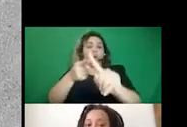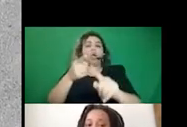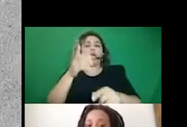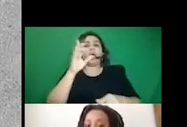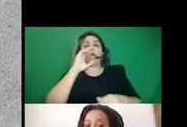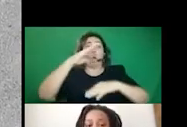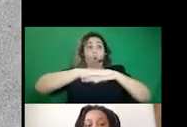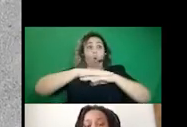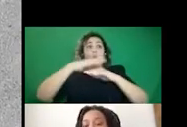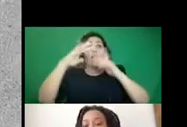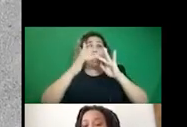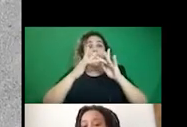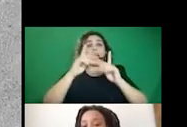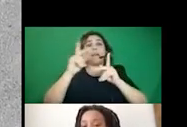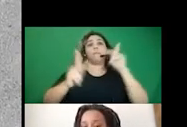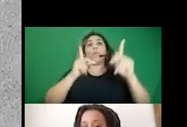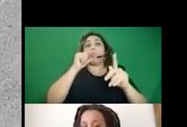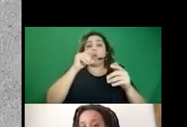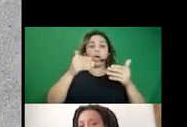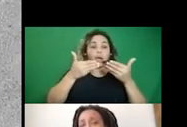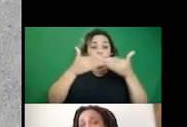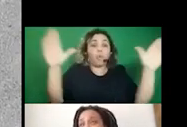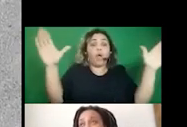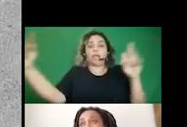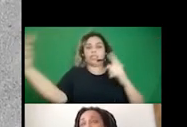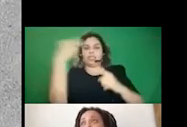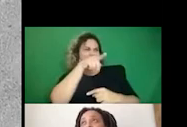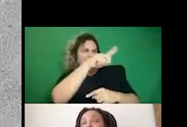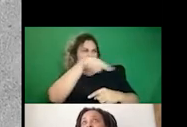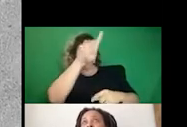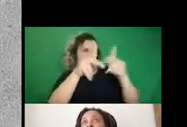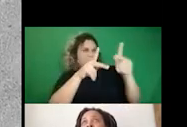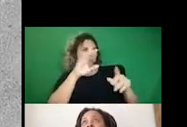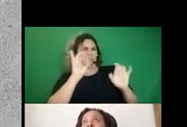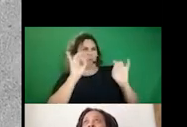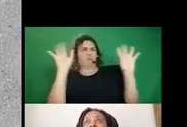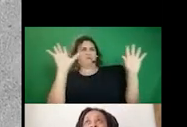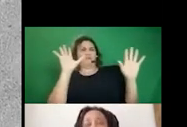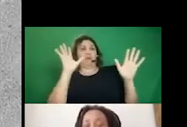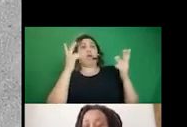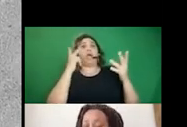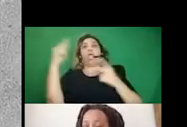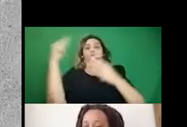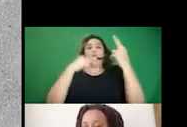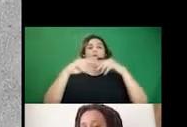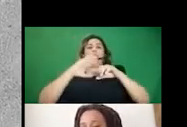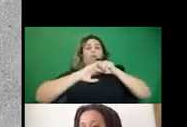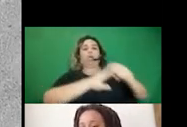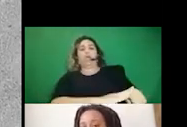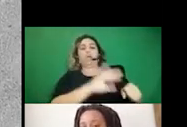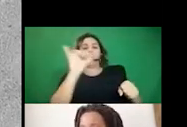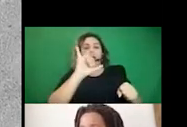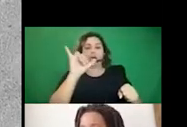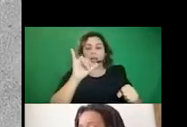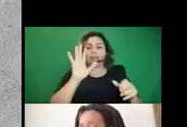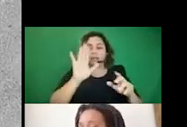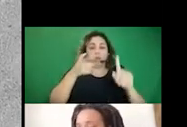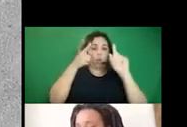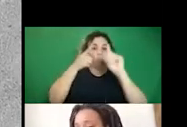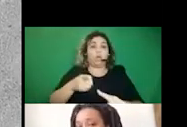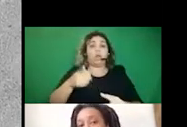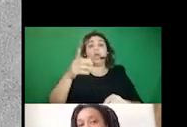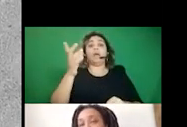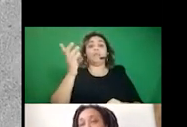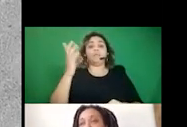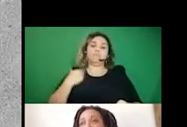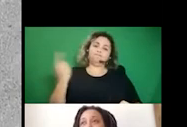online activist communities and the broader public. And I also think to, yeah, to situate themselves in places of power,